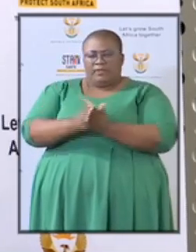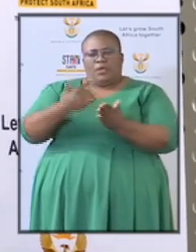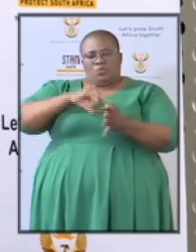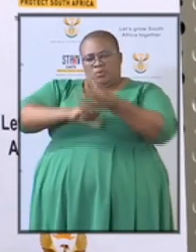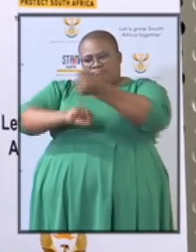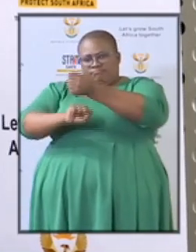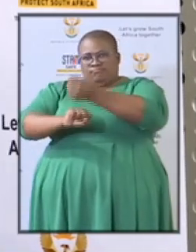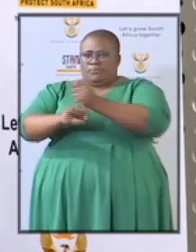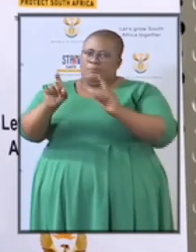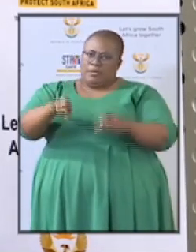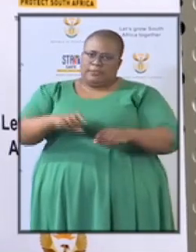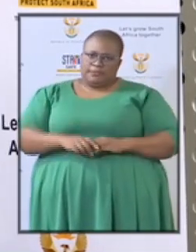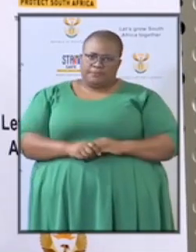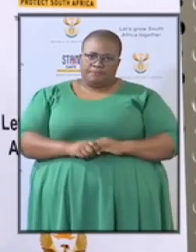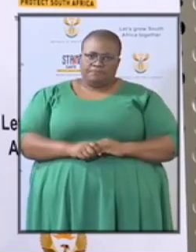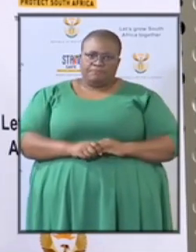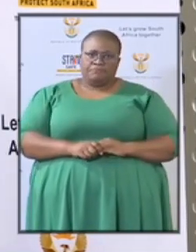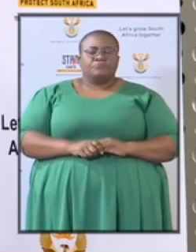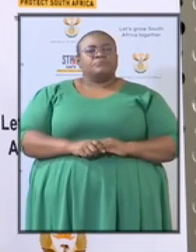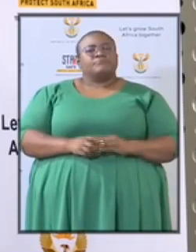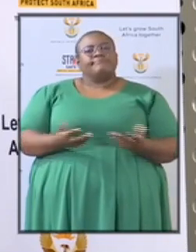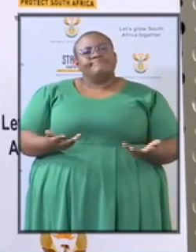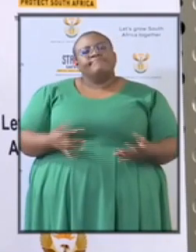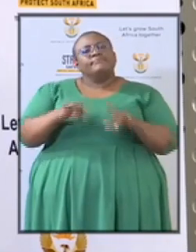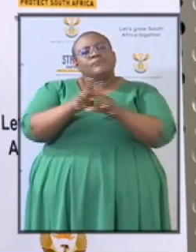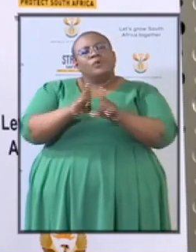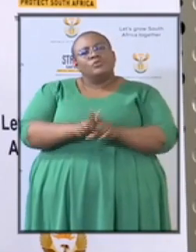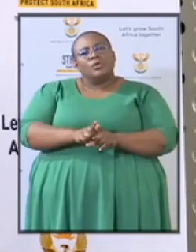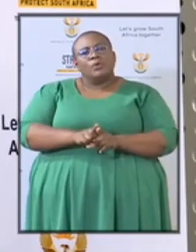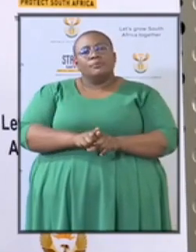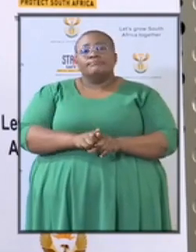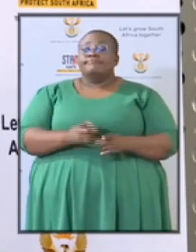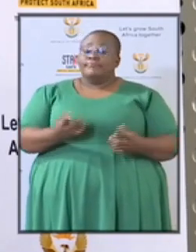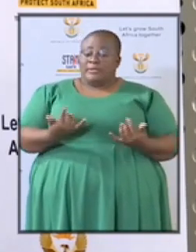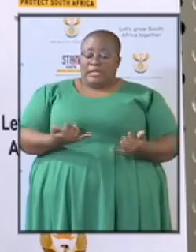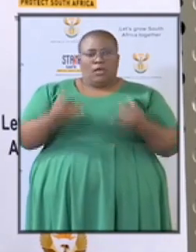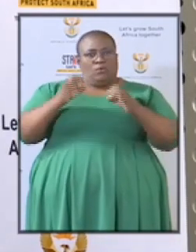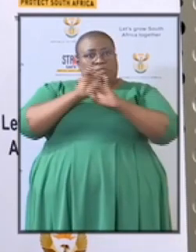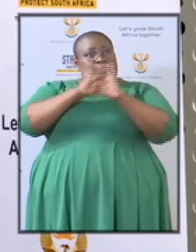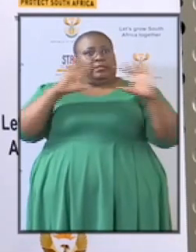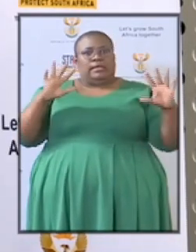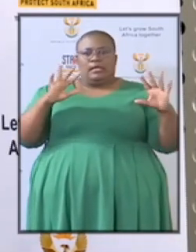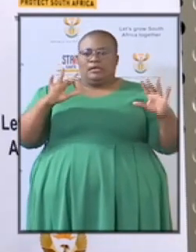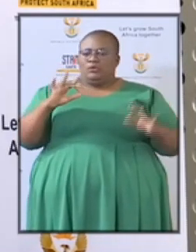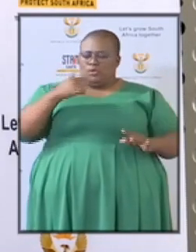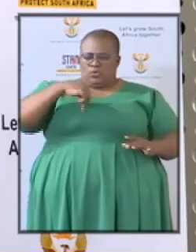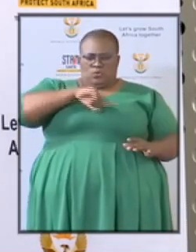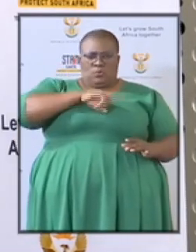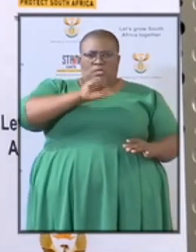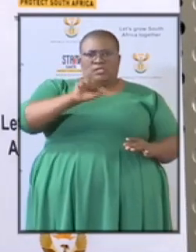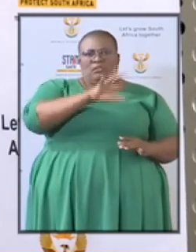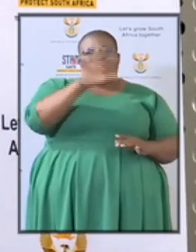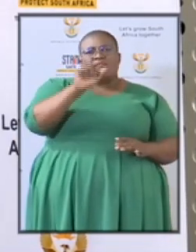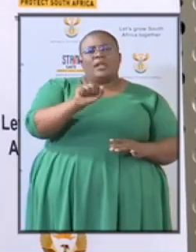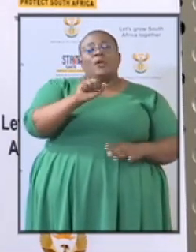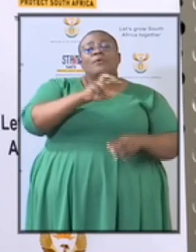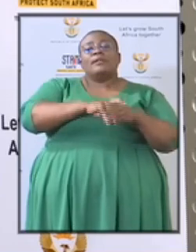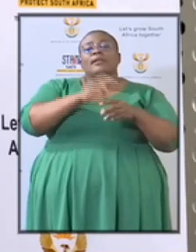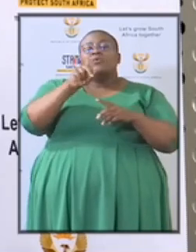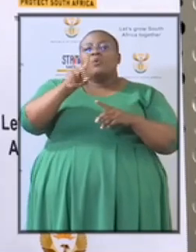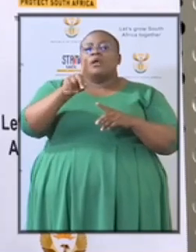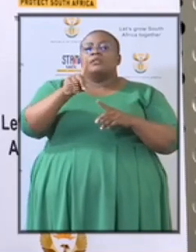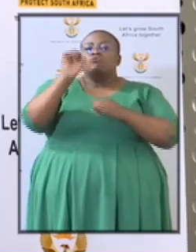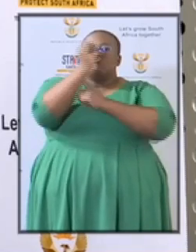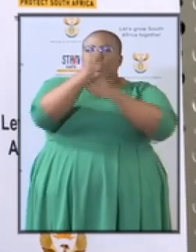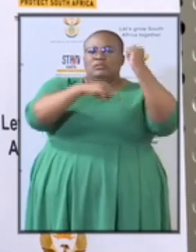but also it is clear that as a country we need a permanent structure like